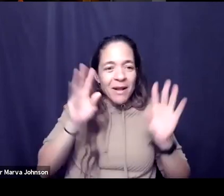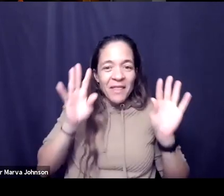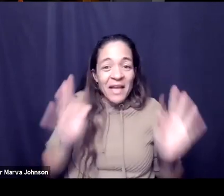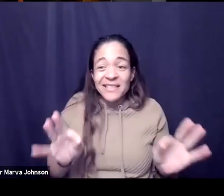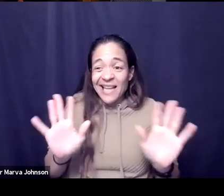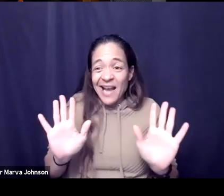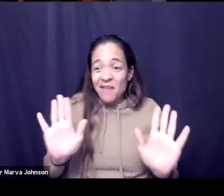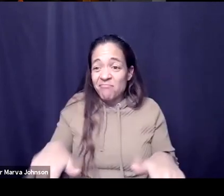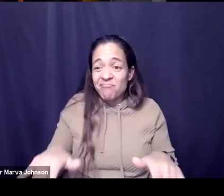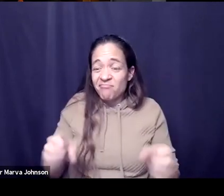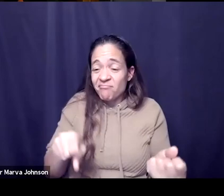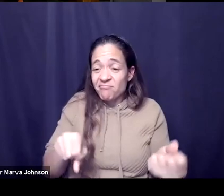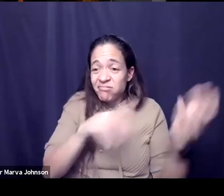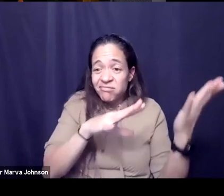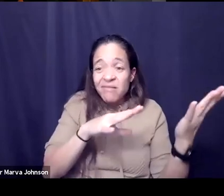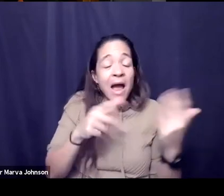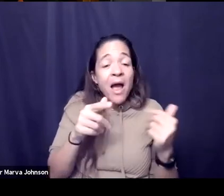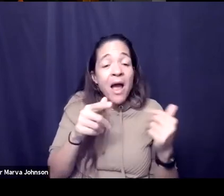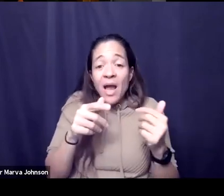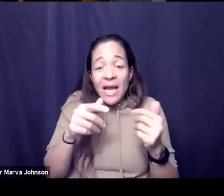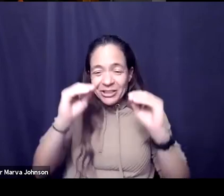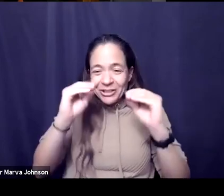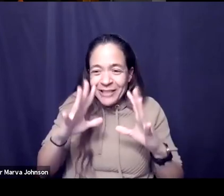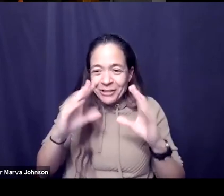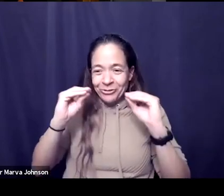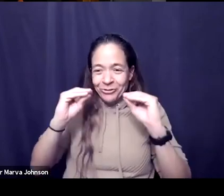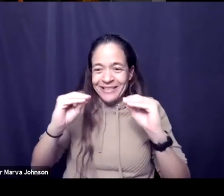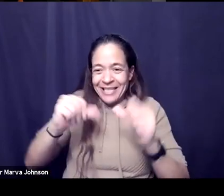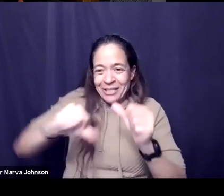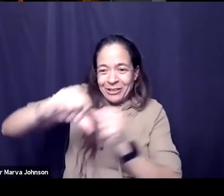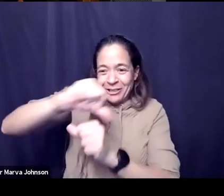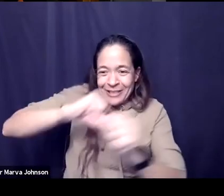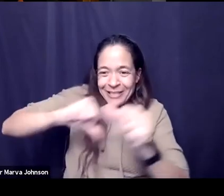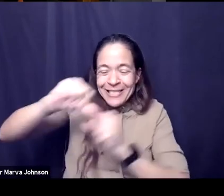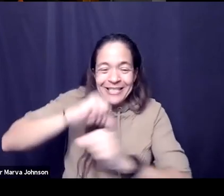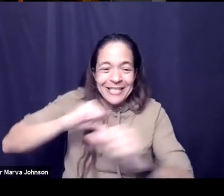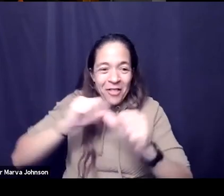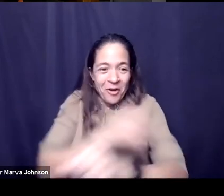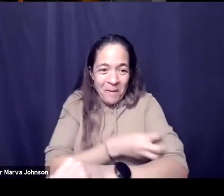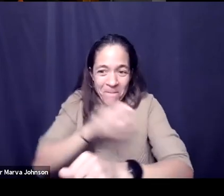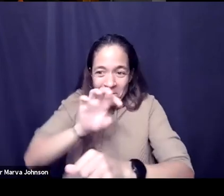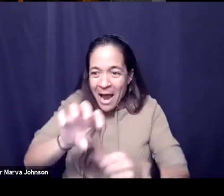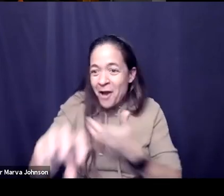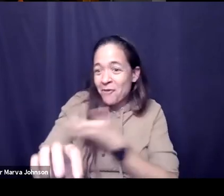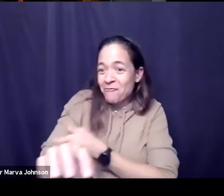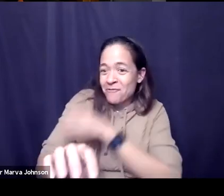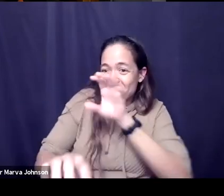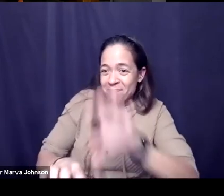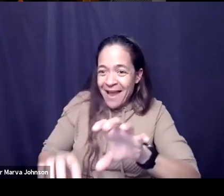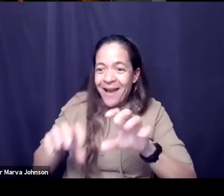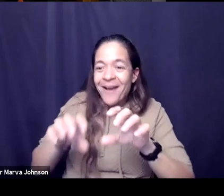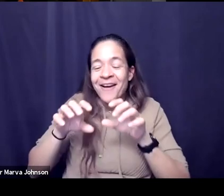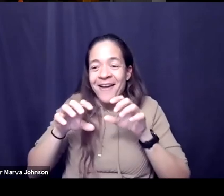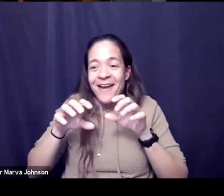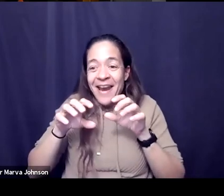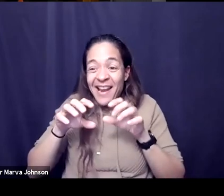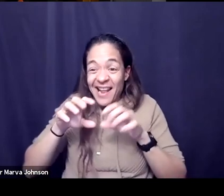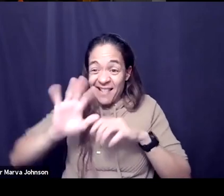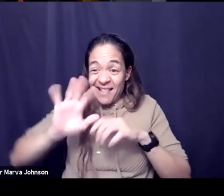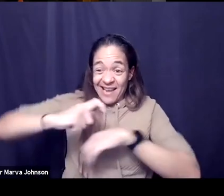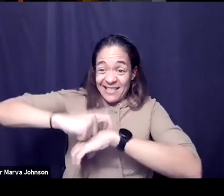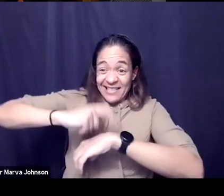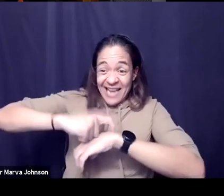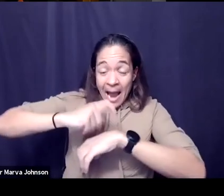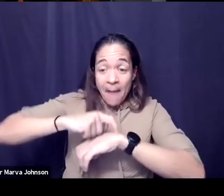and provide empowering skill development and based on the timing and this group of people it it really resonated um